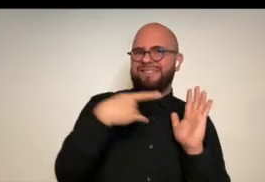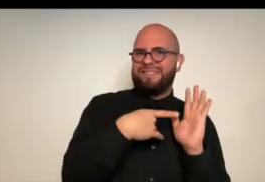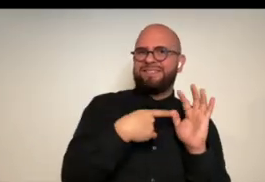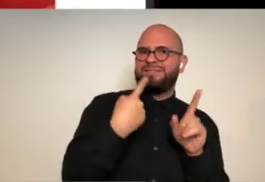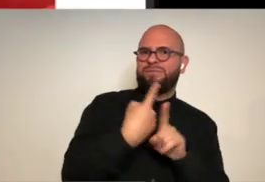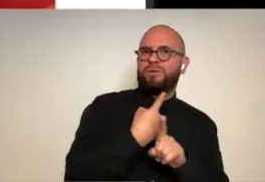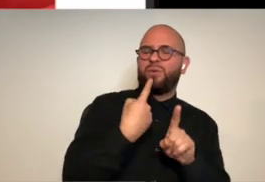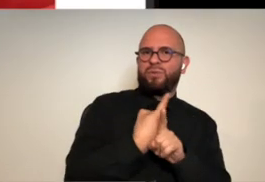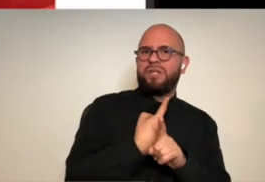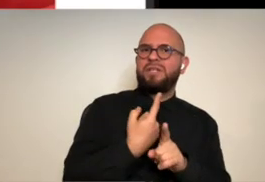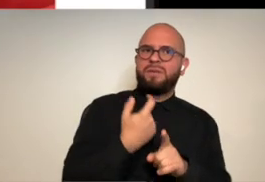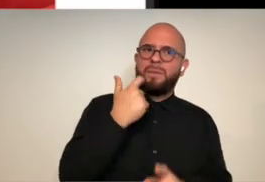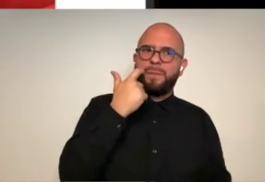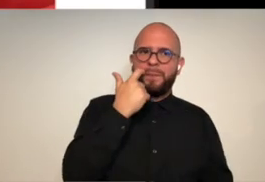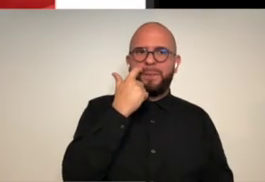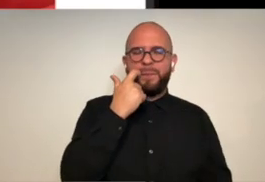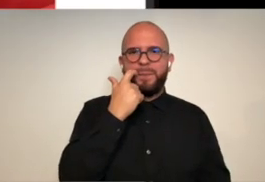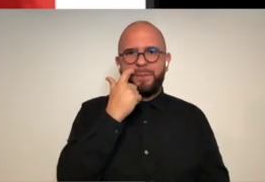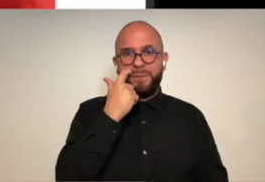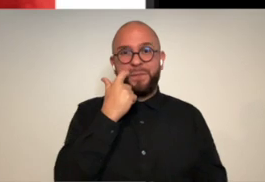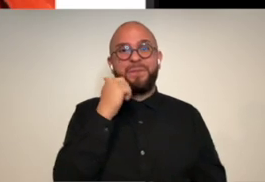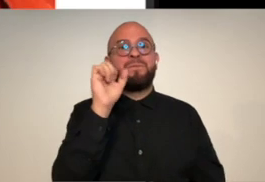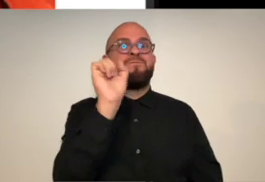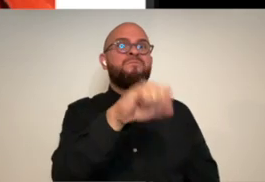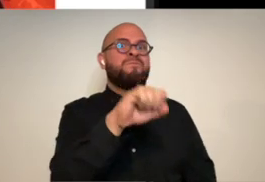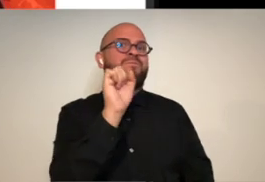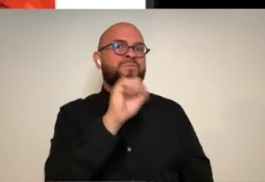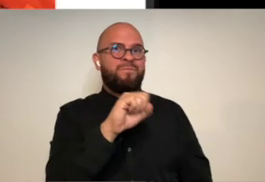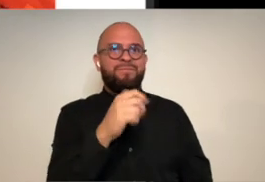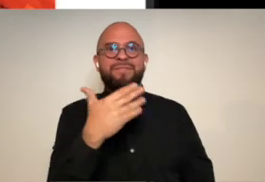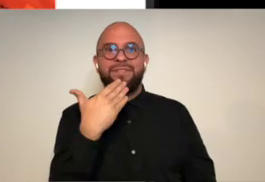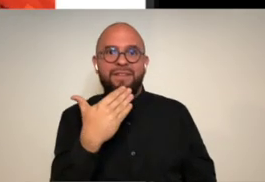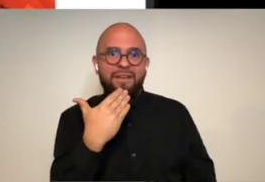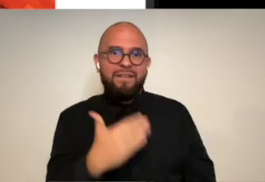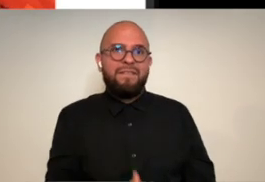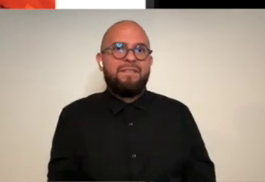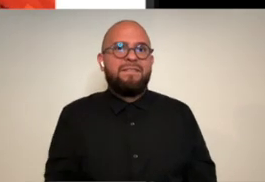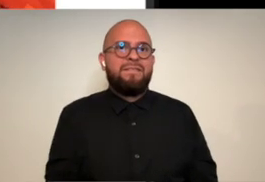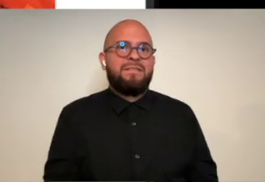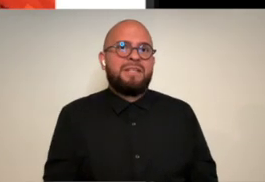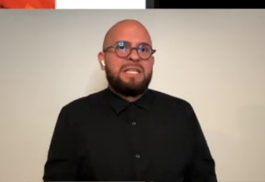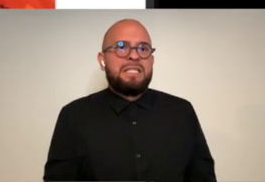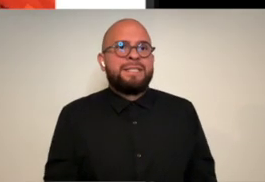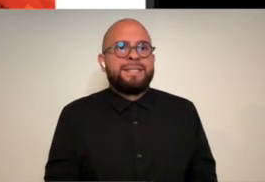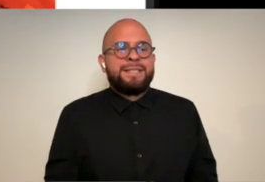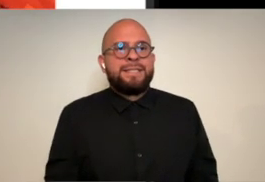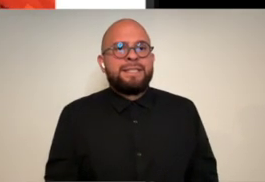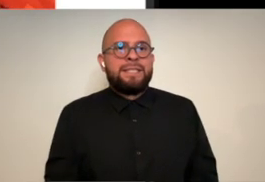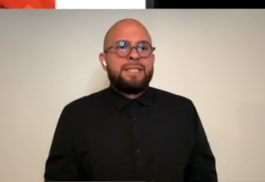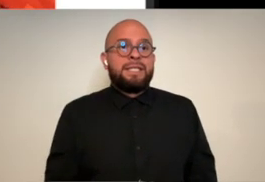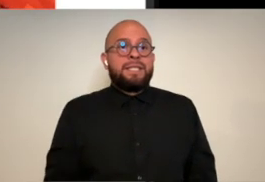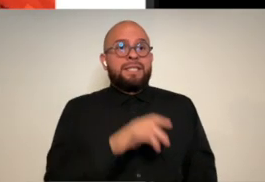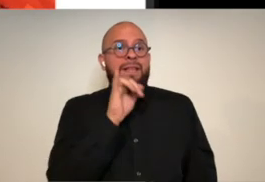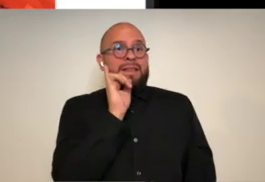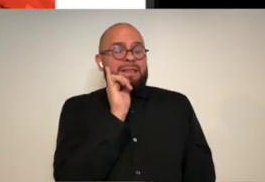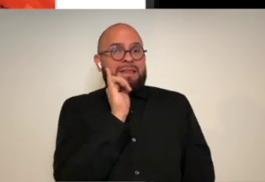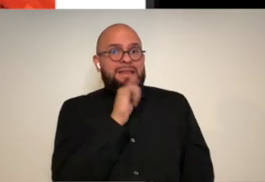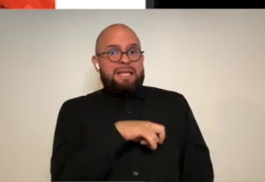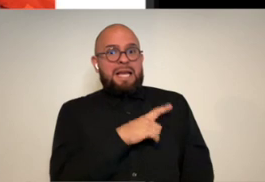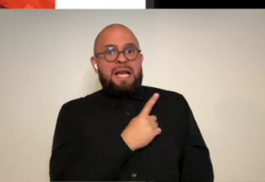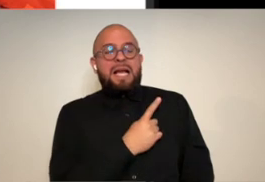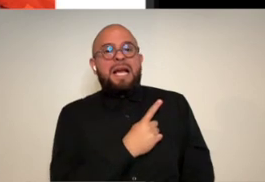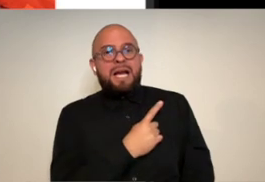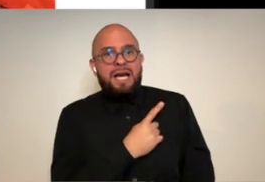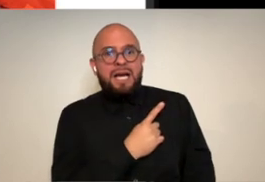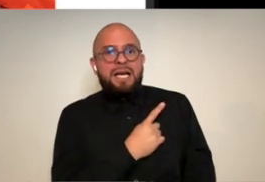there's something about that that seems really appropriate to that yeah the thanks the um